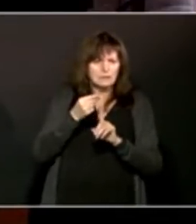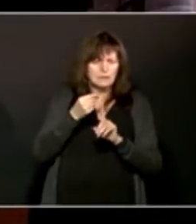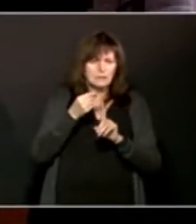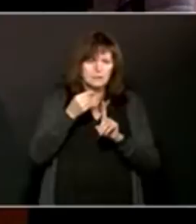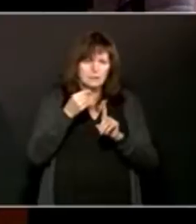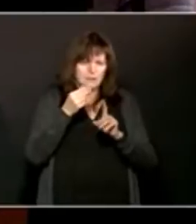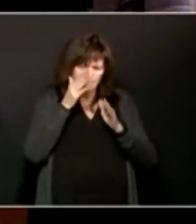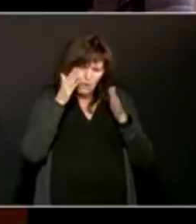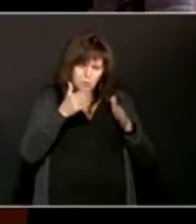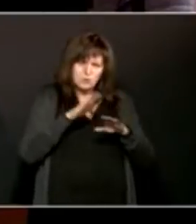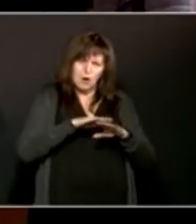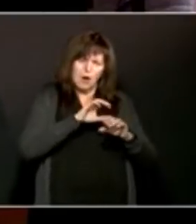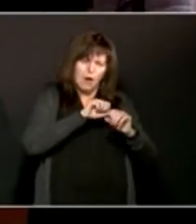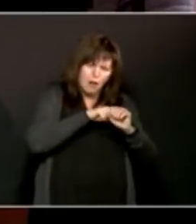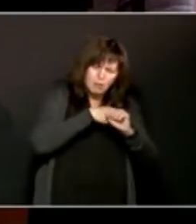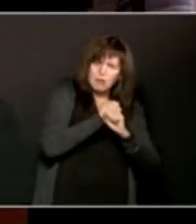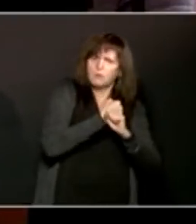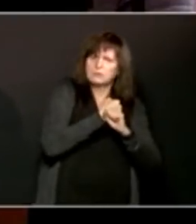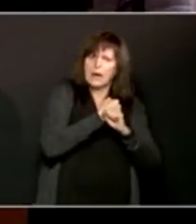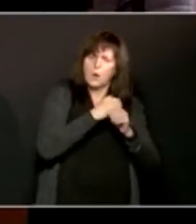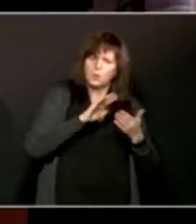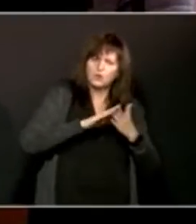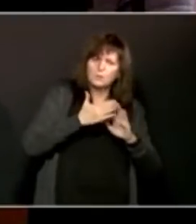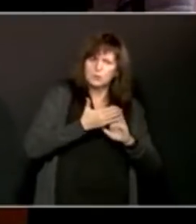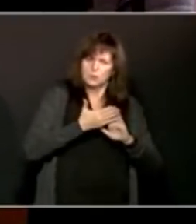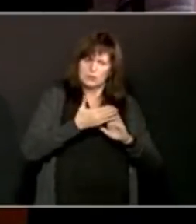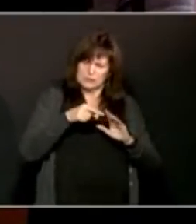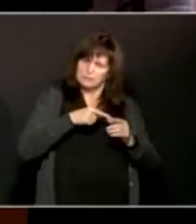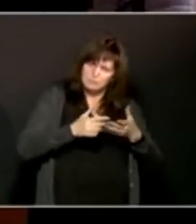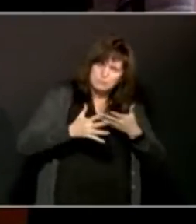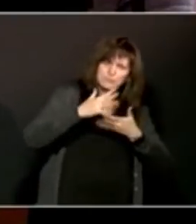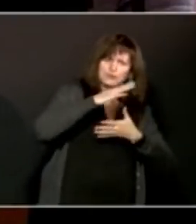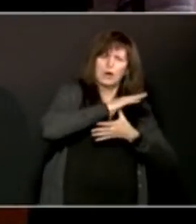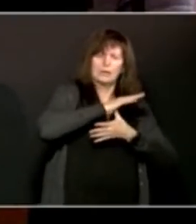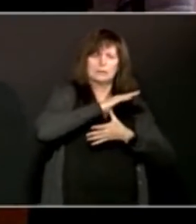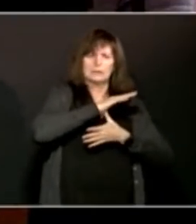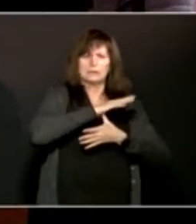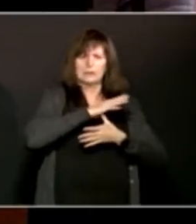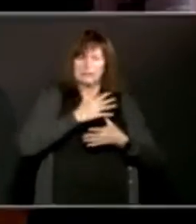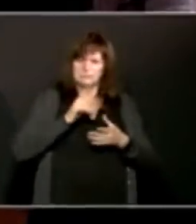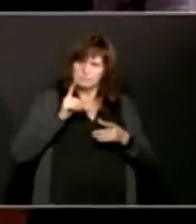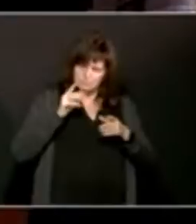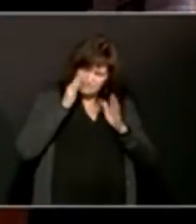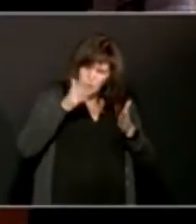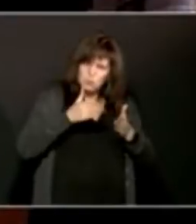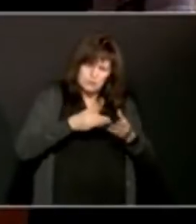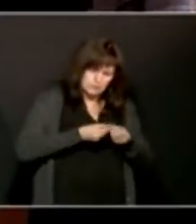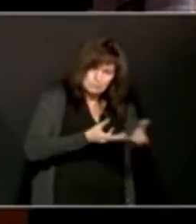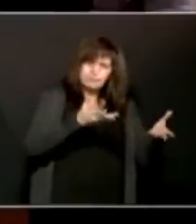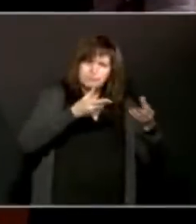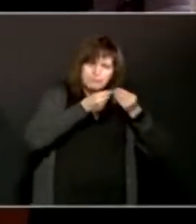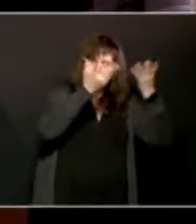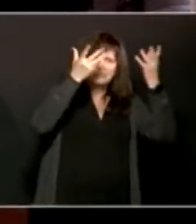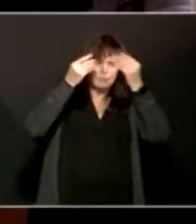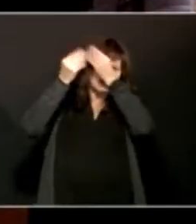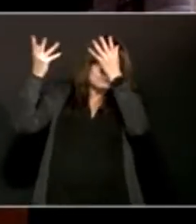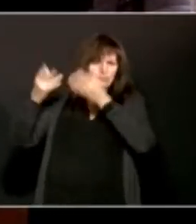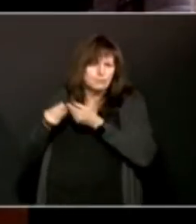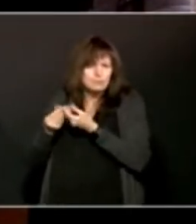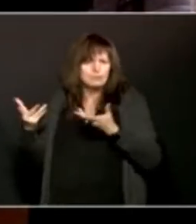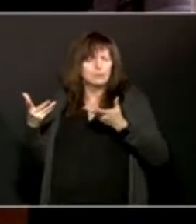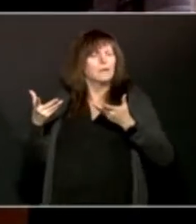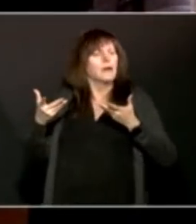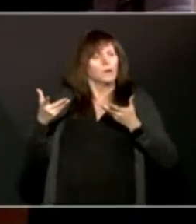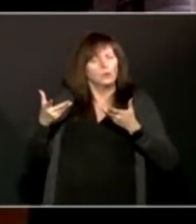So I'm wondering if there's been any thought given to forwarding or moving vaccines more quickly